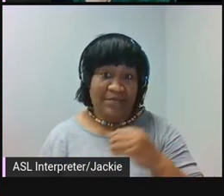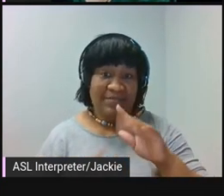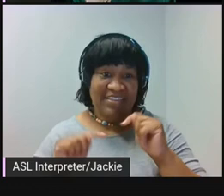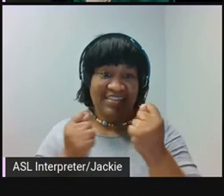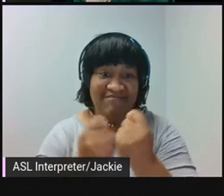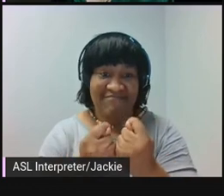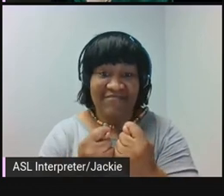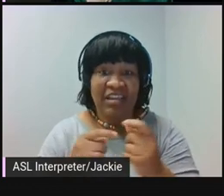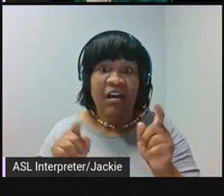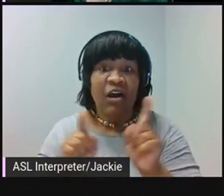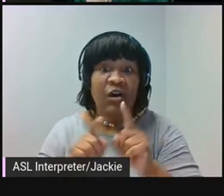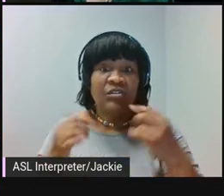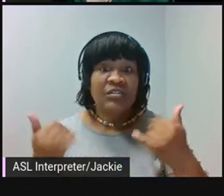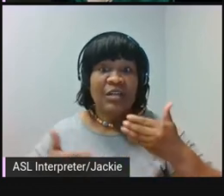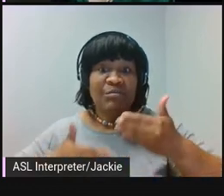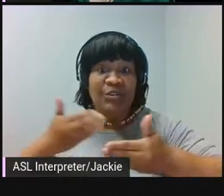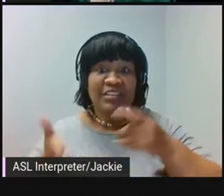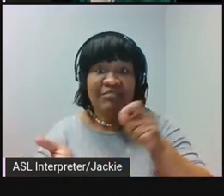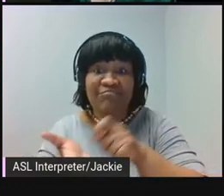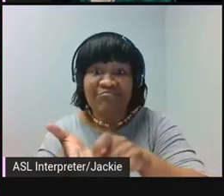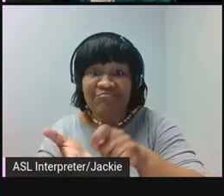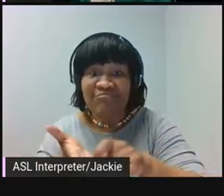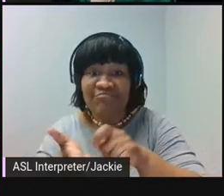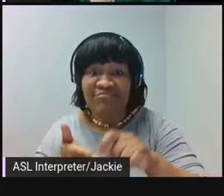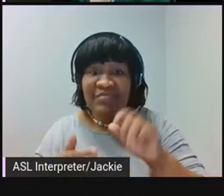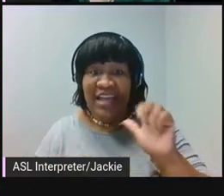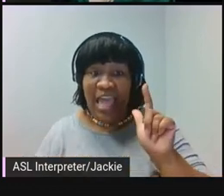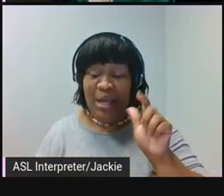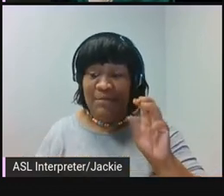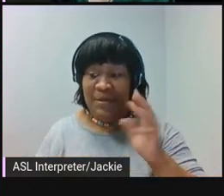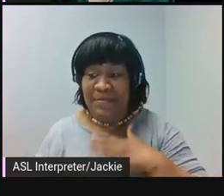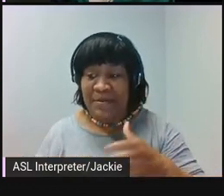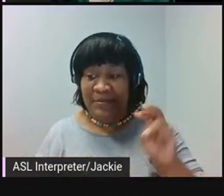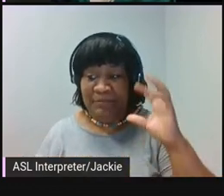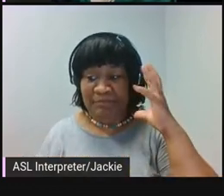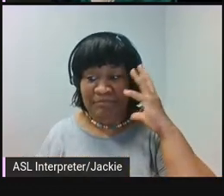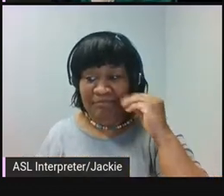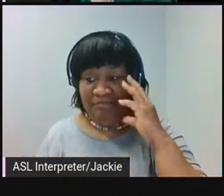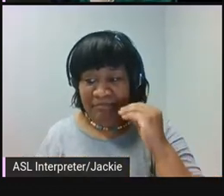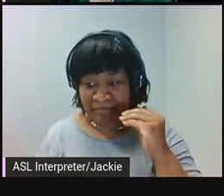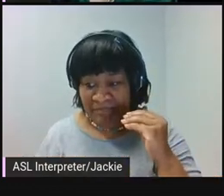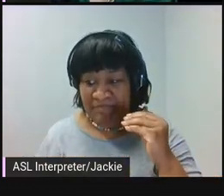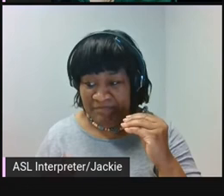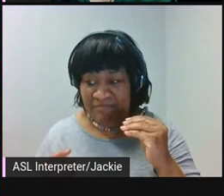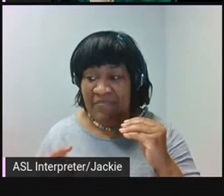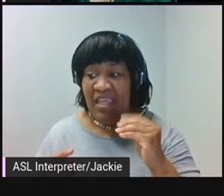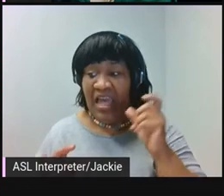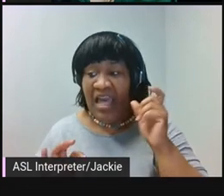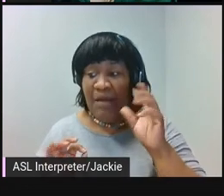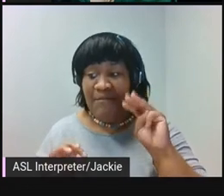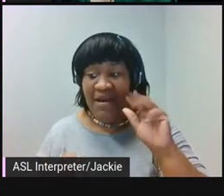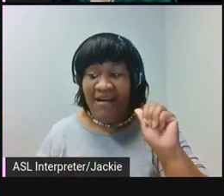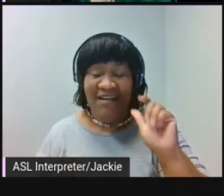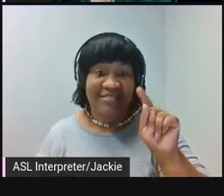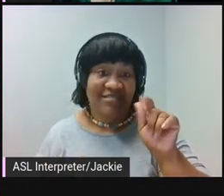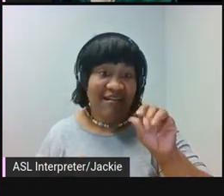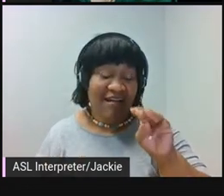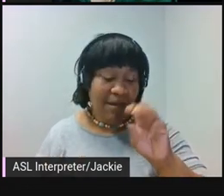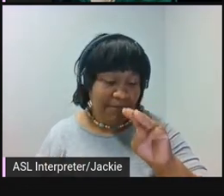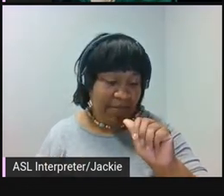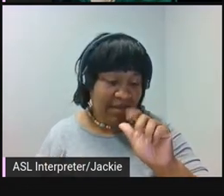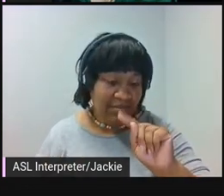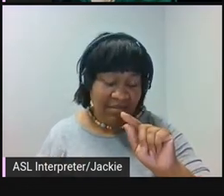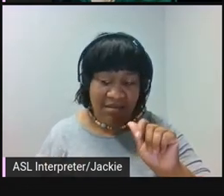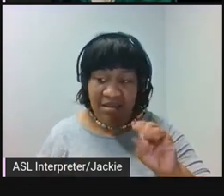I'm also in the process of writing and composing an album of my experimental matta. I need funded access to a full